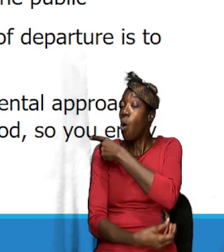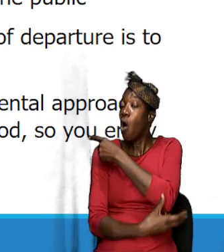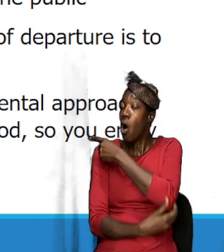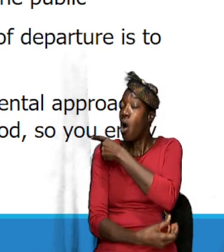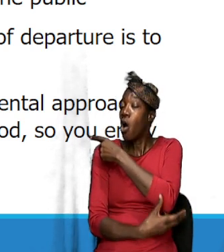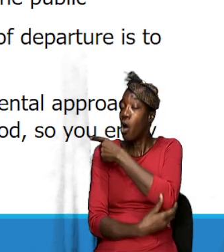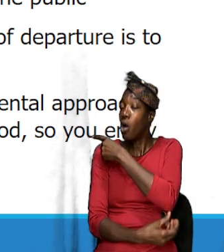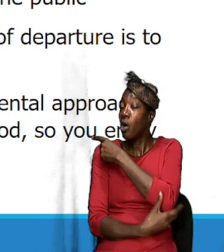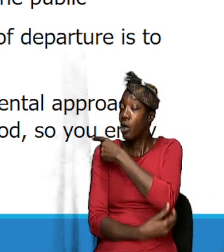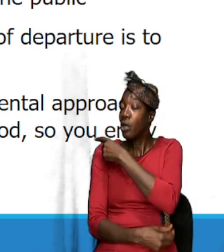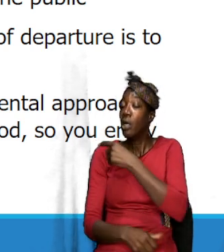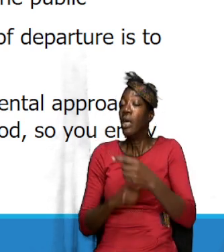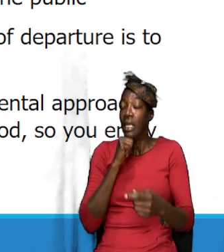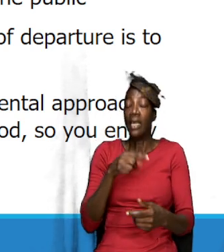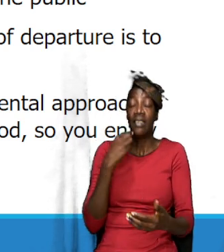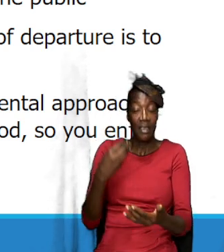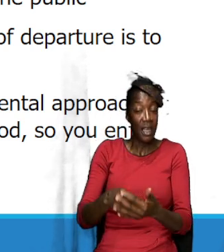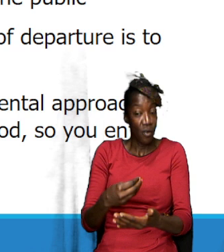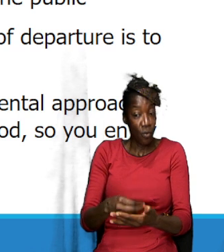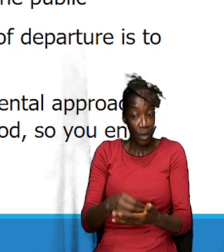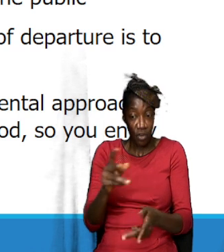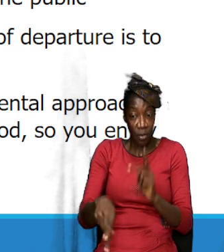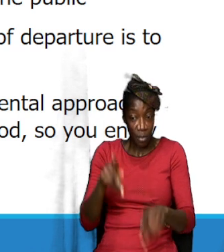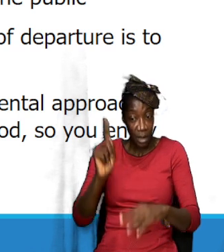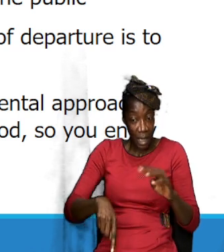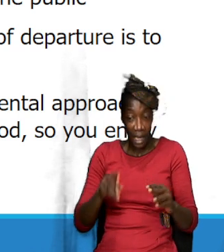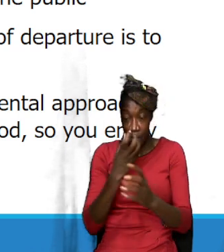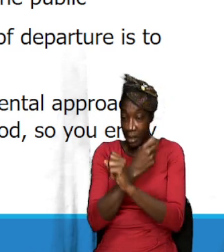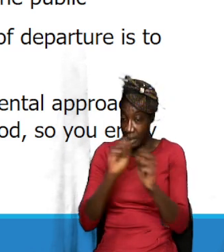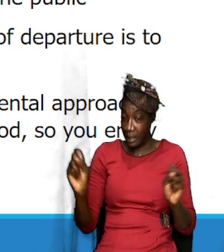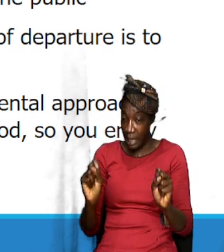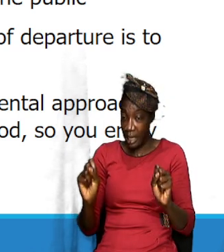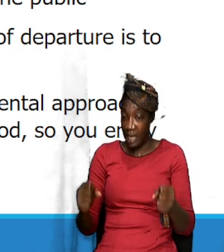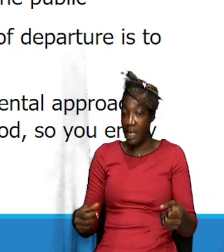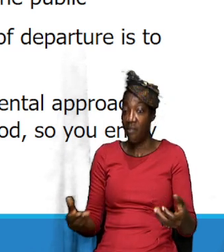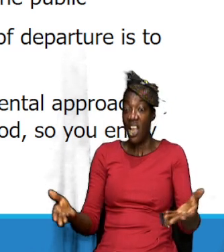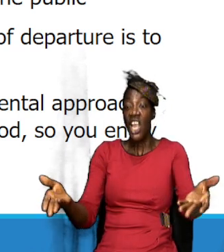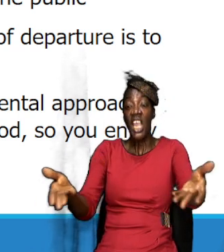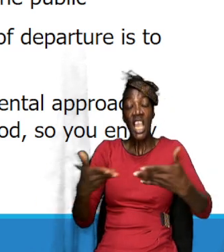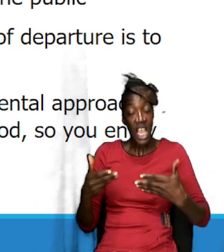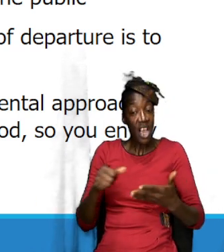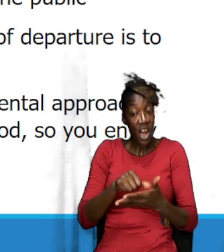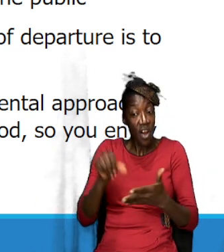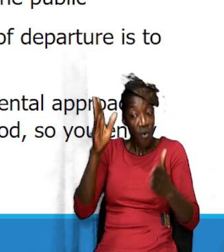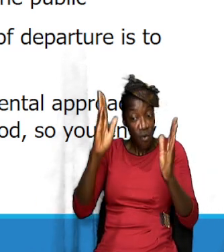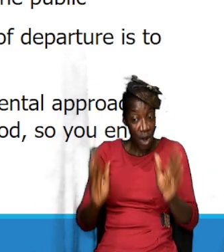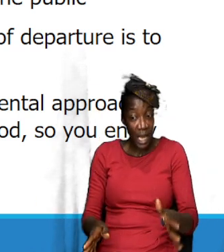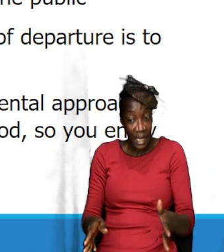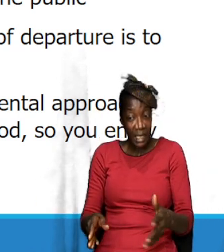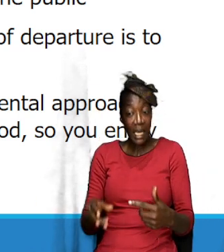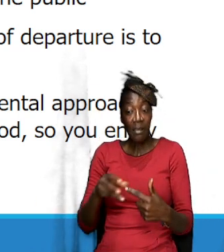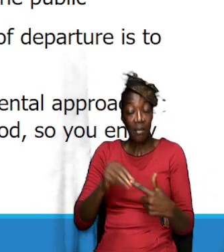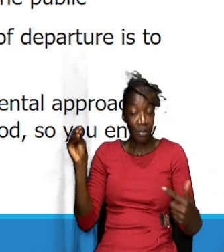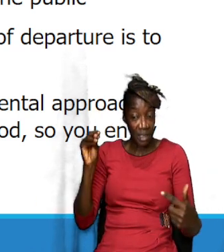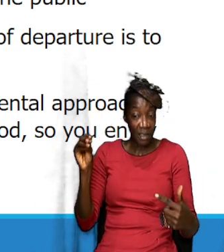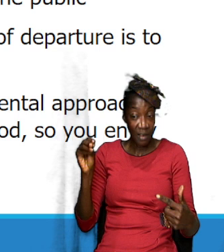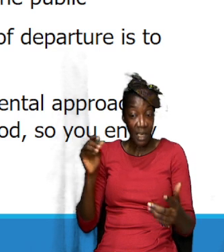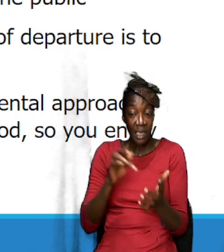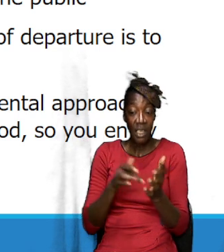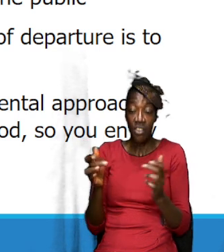I'm not saying rich people can't be saved, but I'm saying, here the writer specify that Jesus